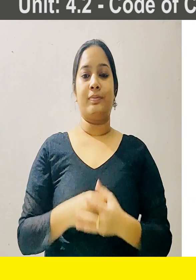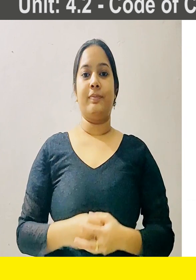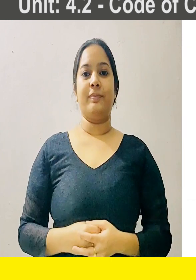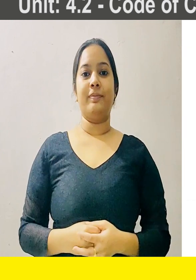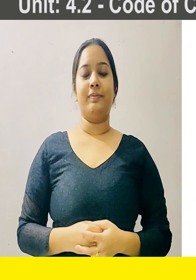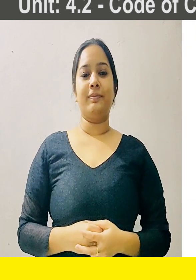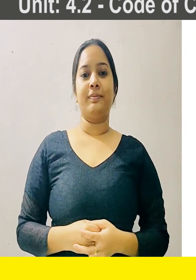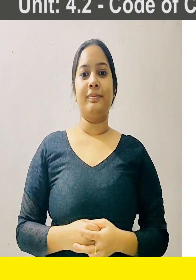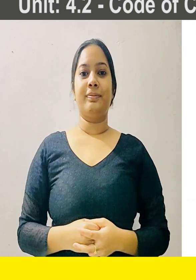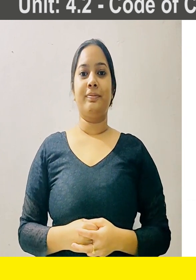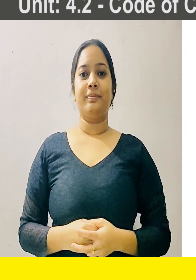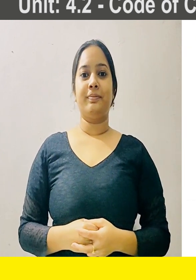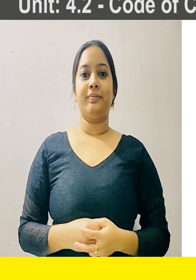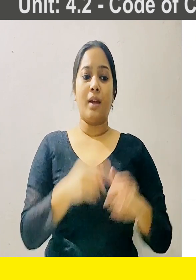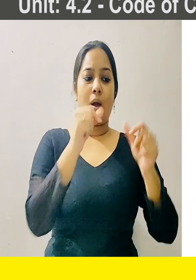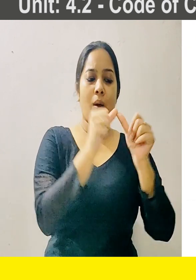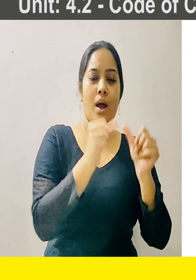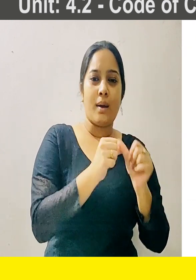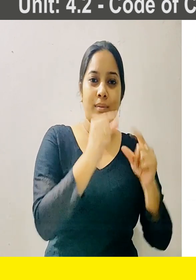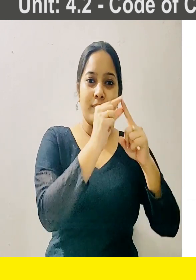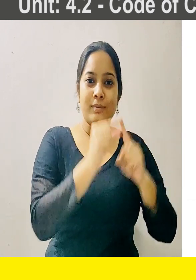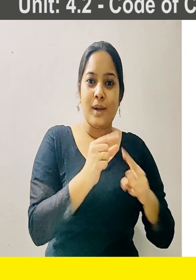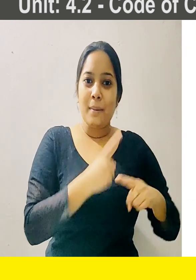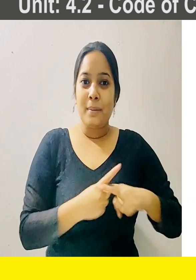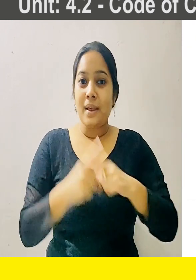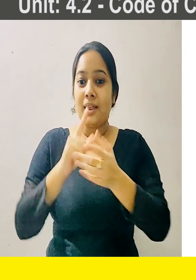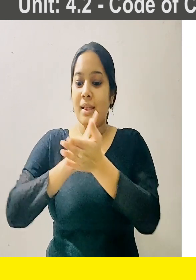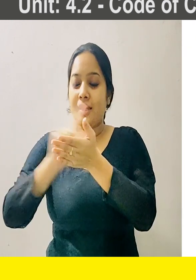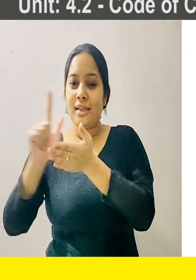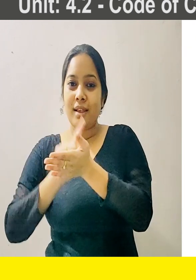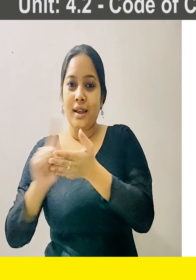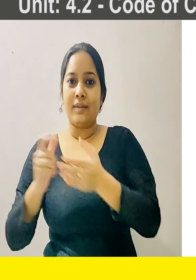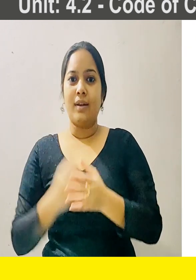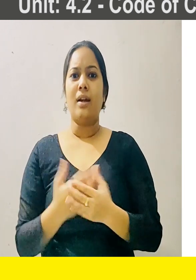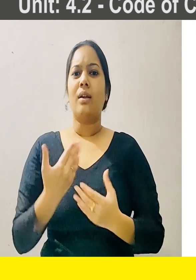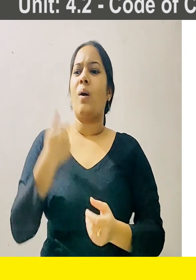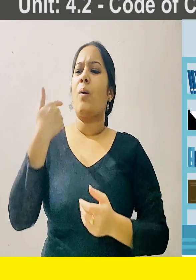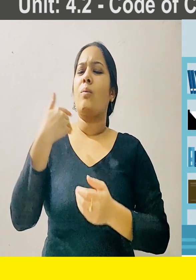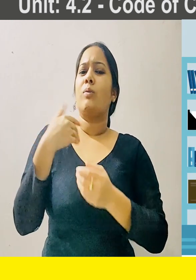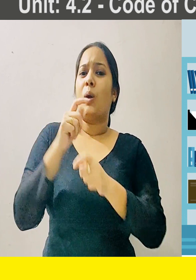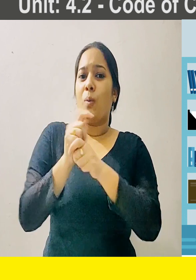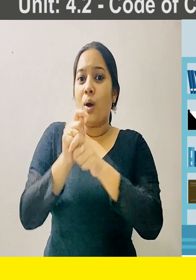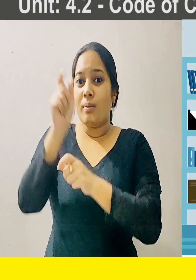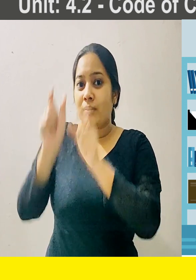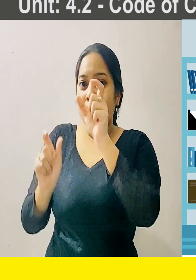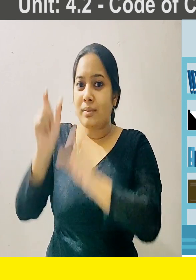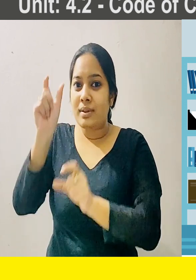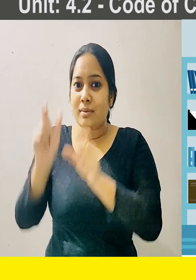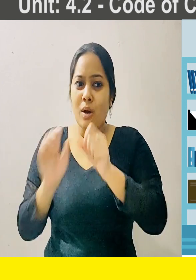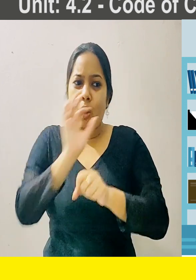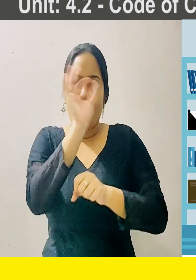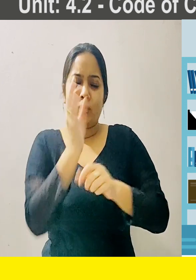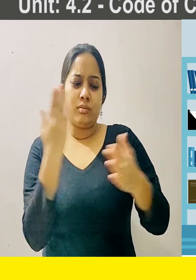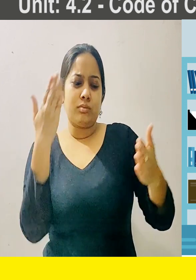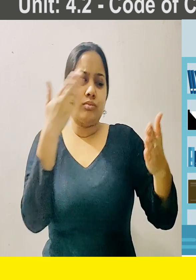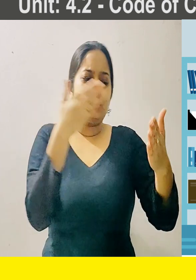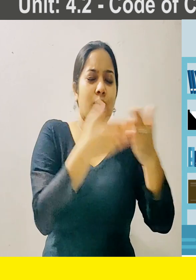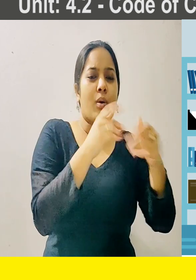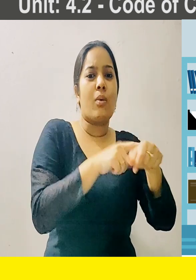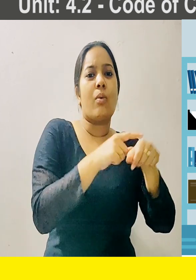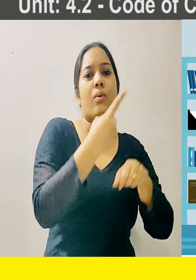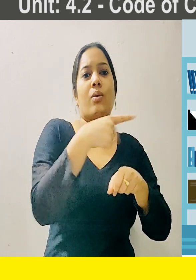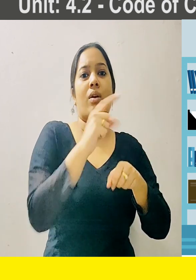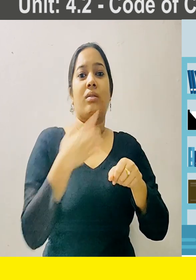Attendance and leaves. All the employees are expected to be in the office daily on time.